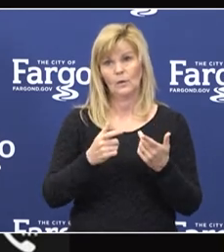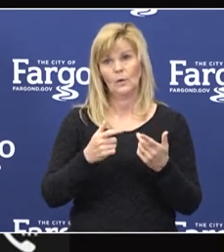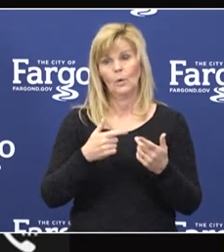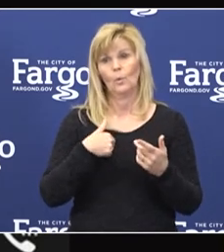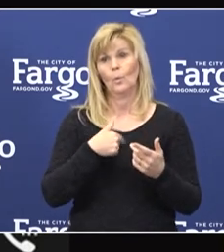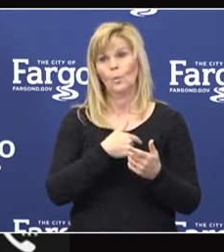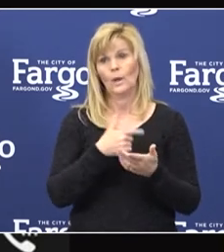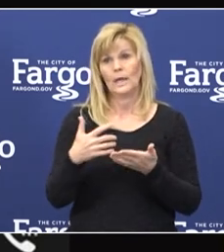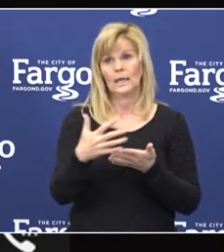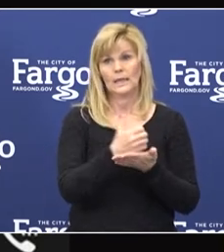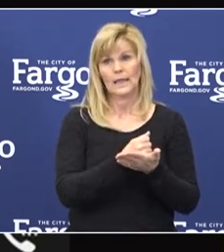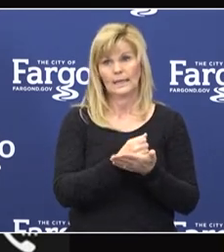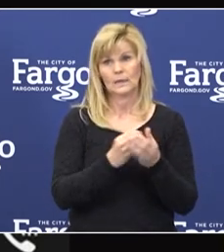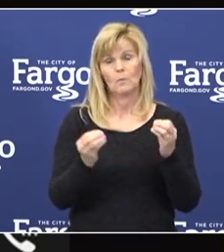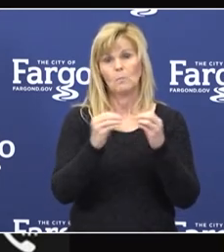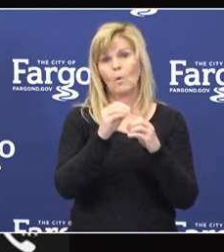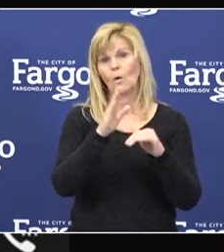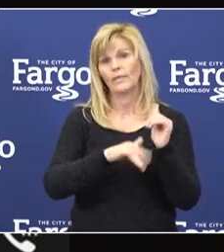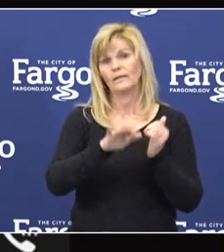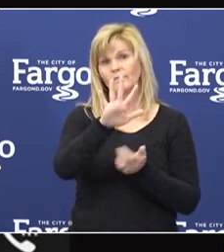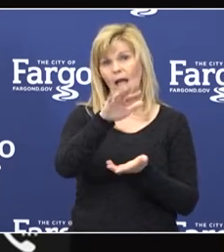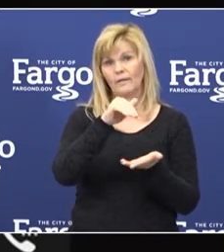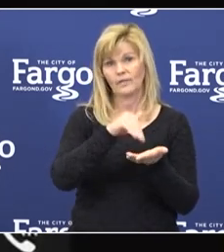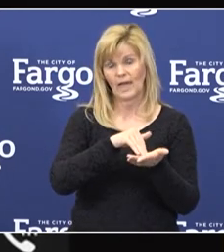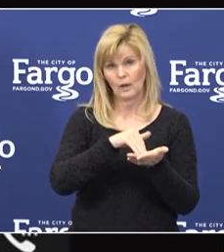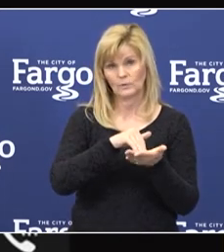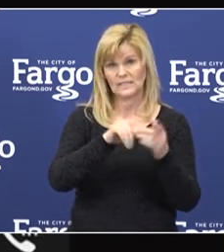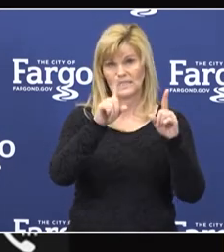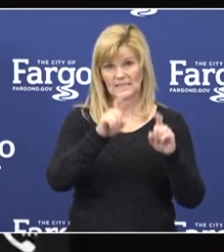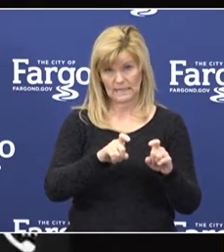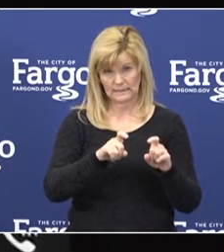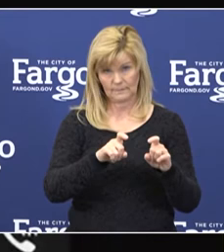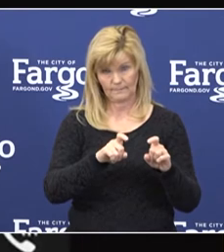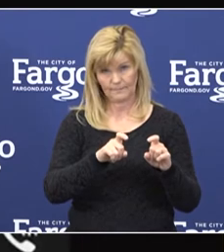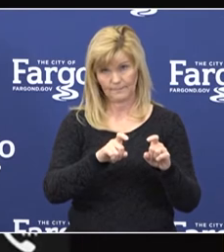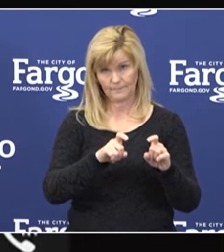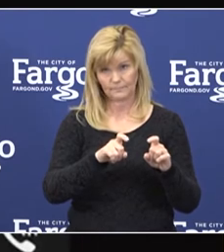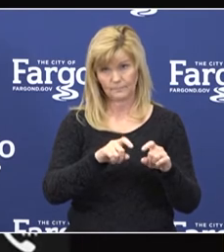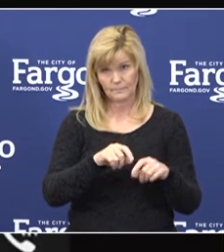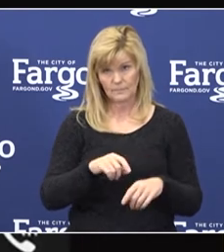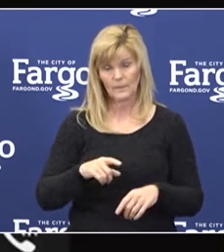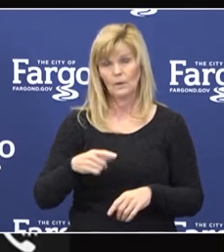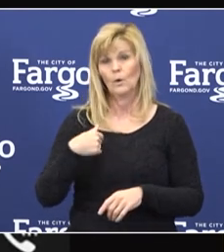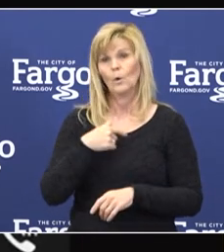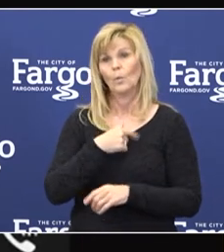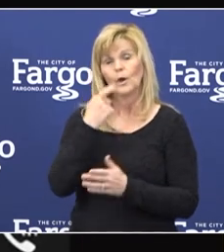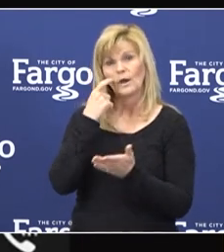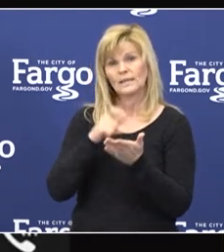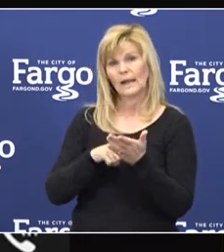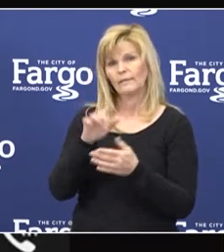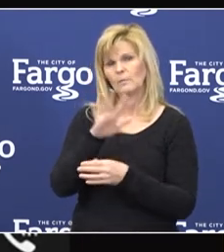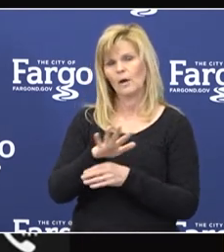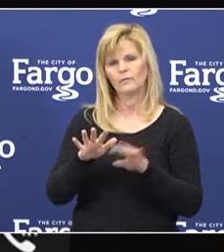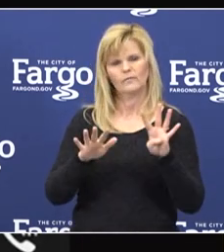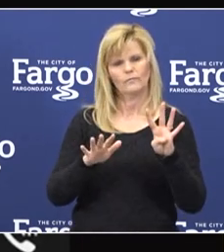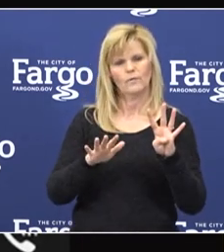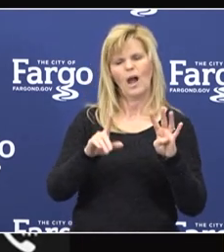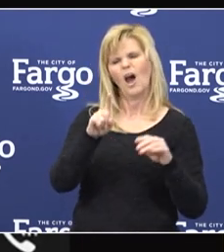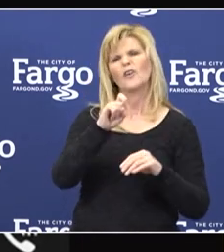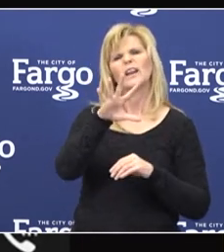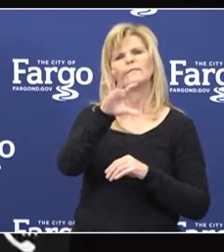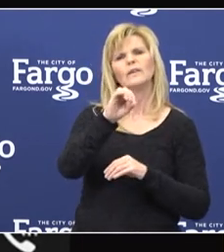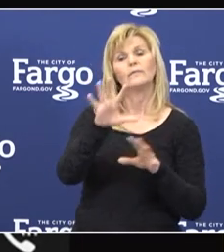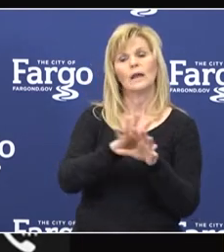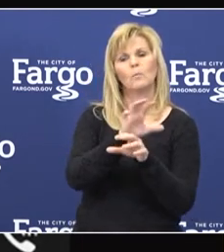of having collected more than 5,000 tests. And then we're seeing more than 150 appointments a day